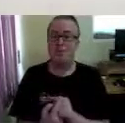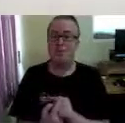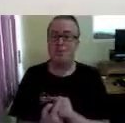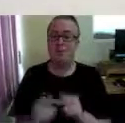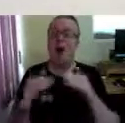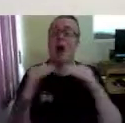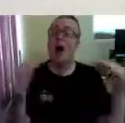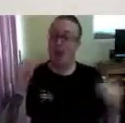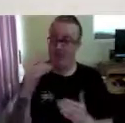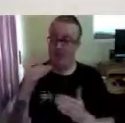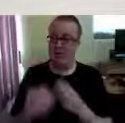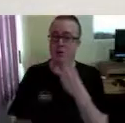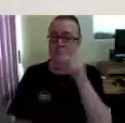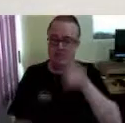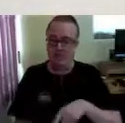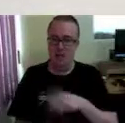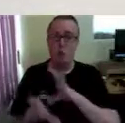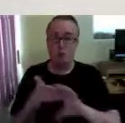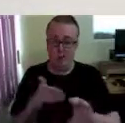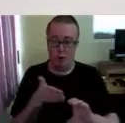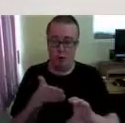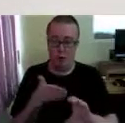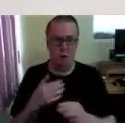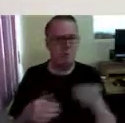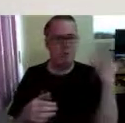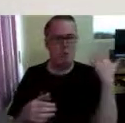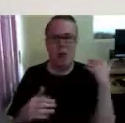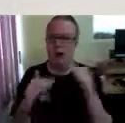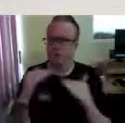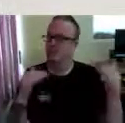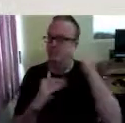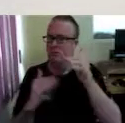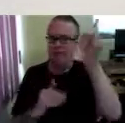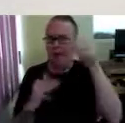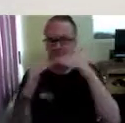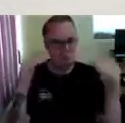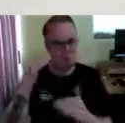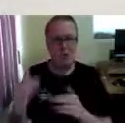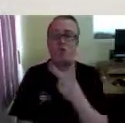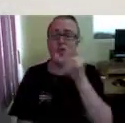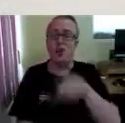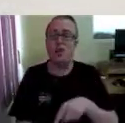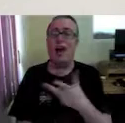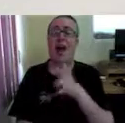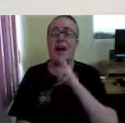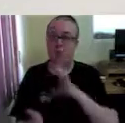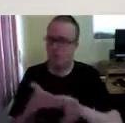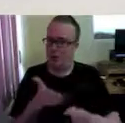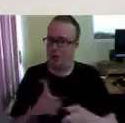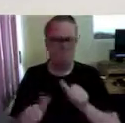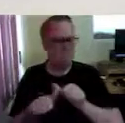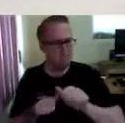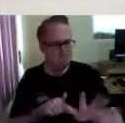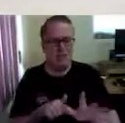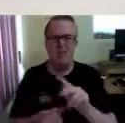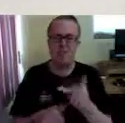is under $3,000. It's actually come down considerably. It's $2,800, and it's a